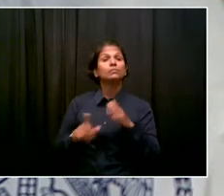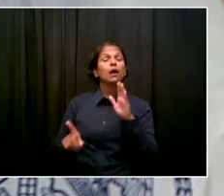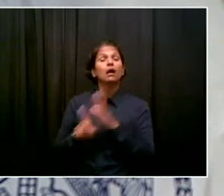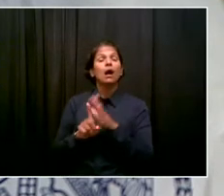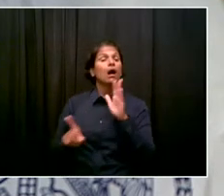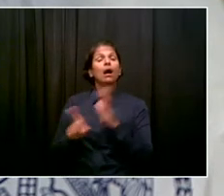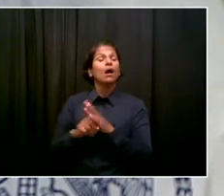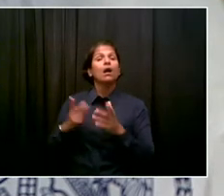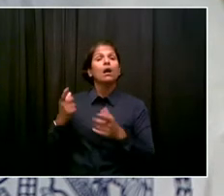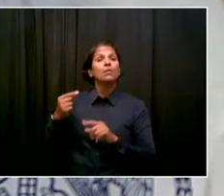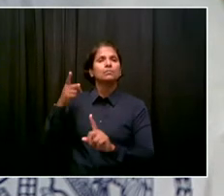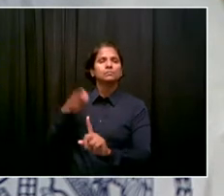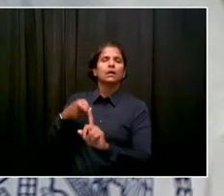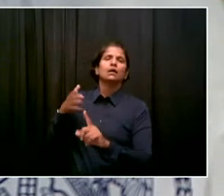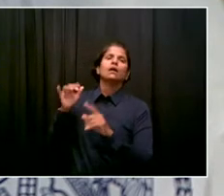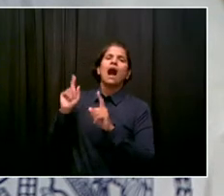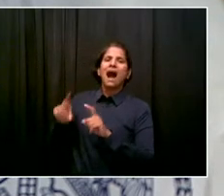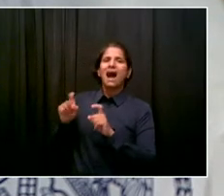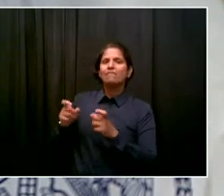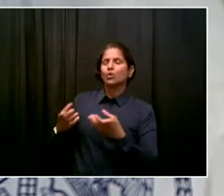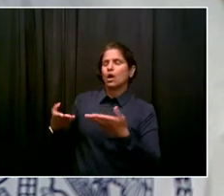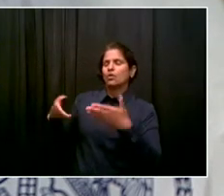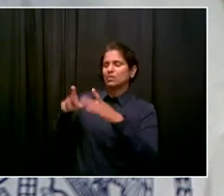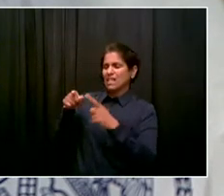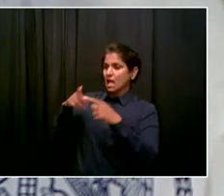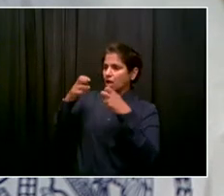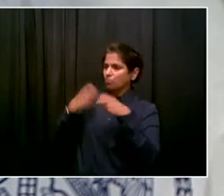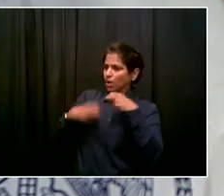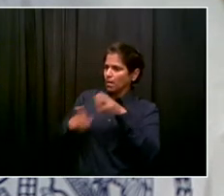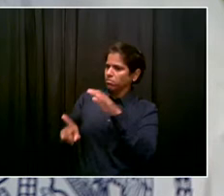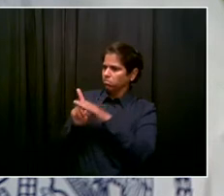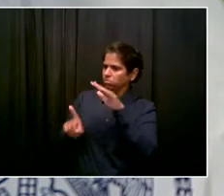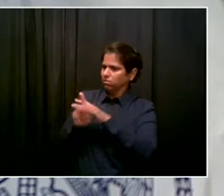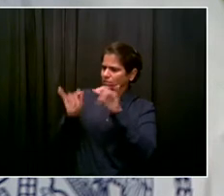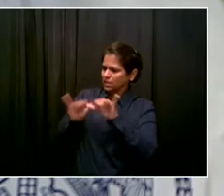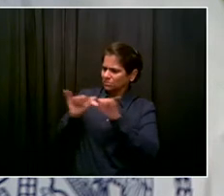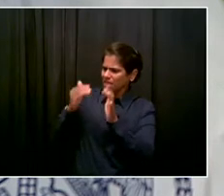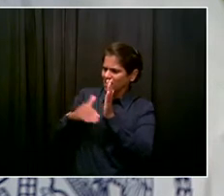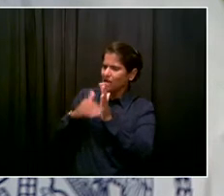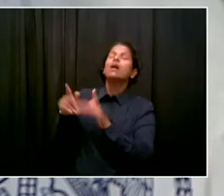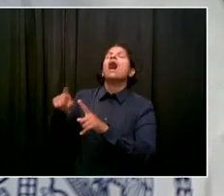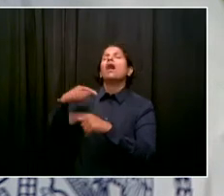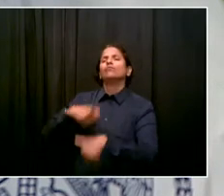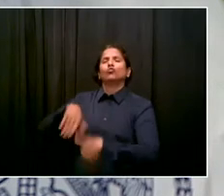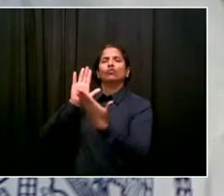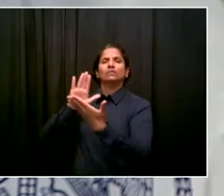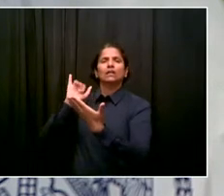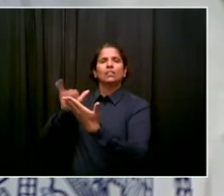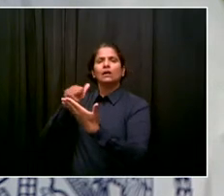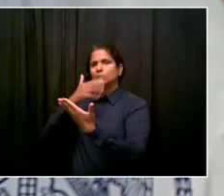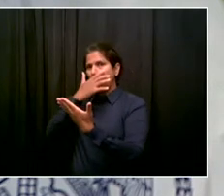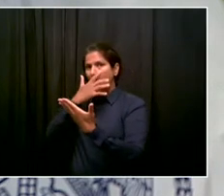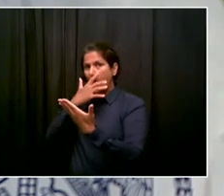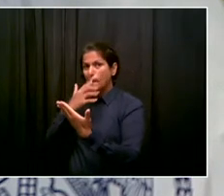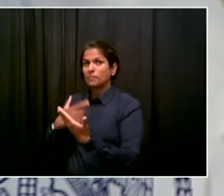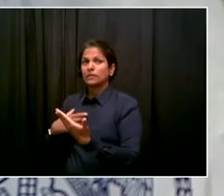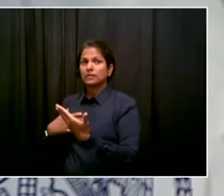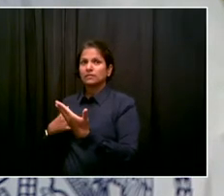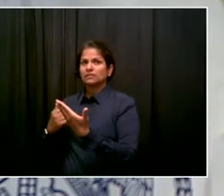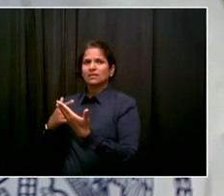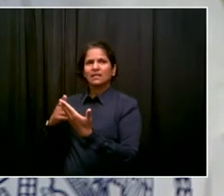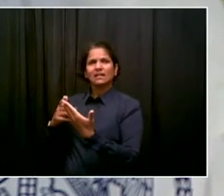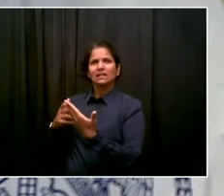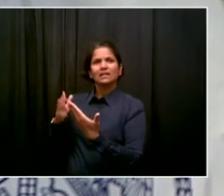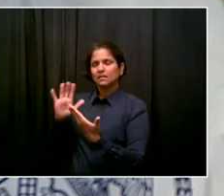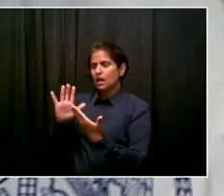can lead to more conflict. And I think we all agree we need a more peaceful dynamic in our communities. So we've